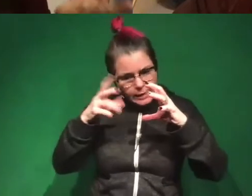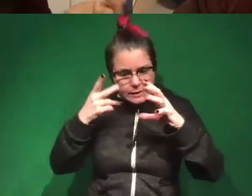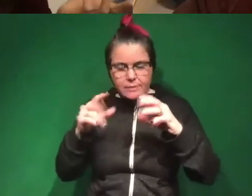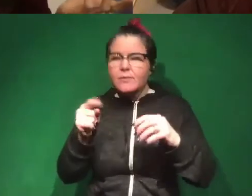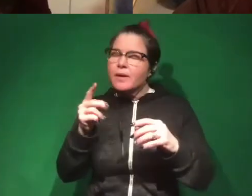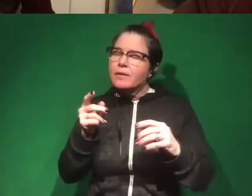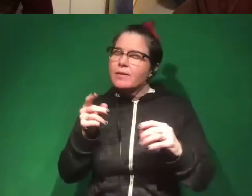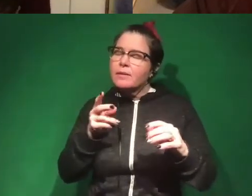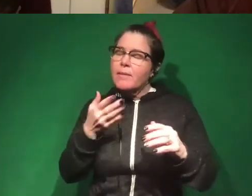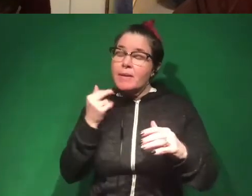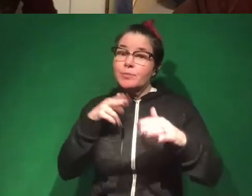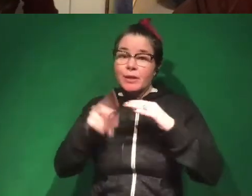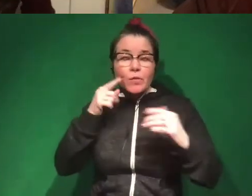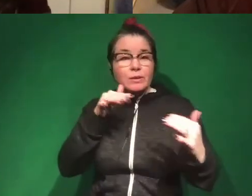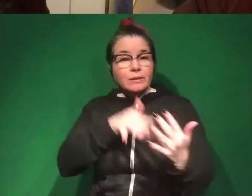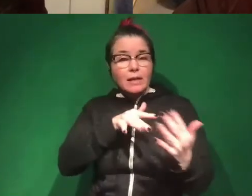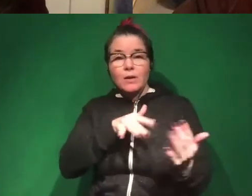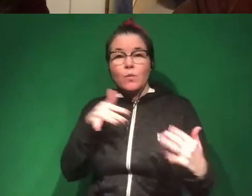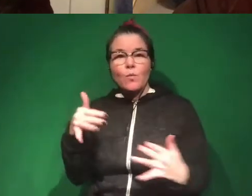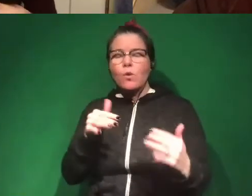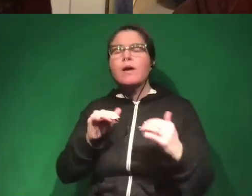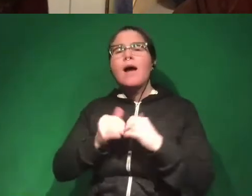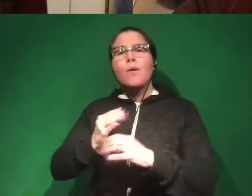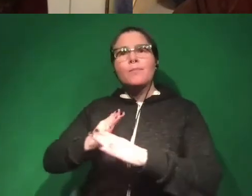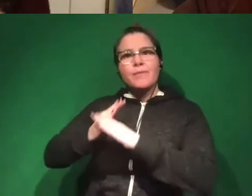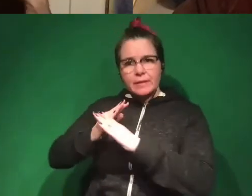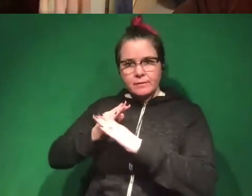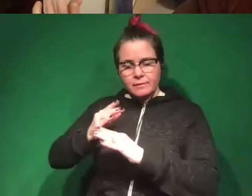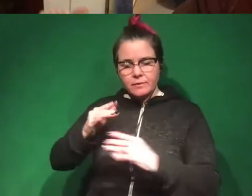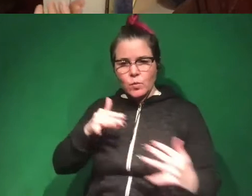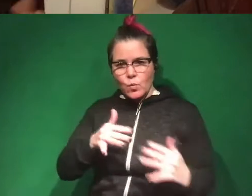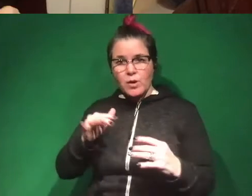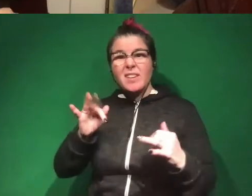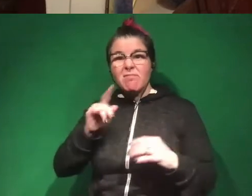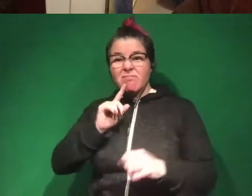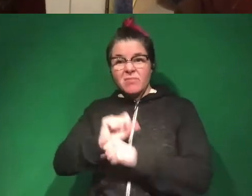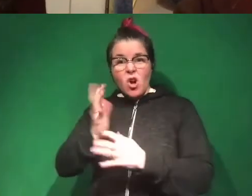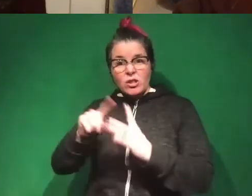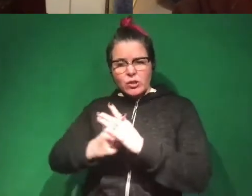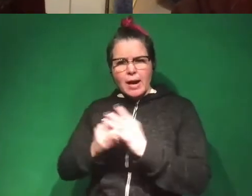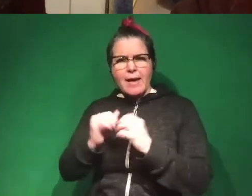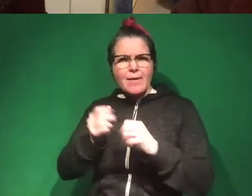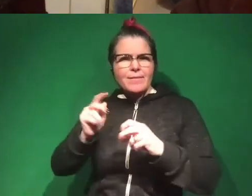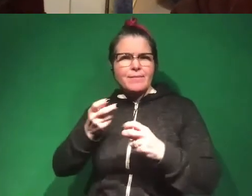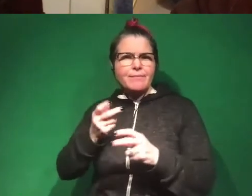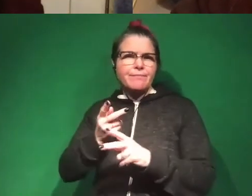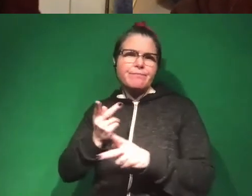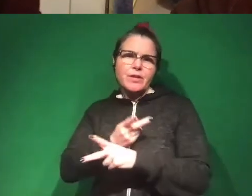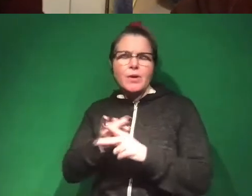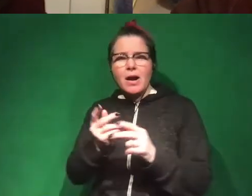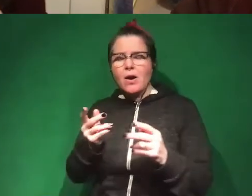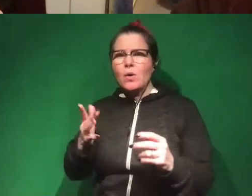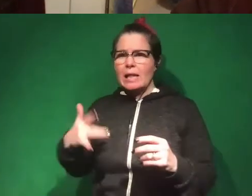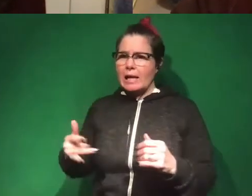something like war is to figure out, well, how can I prevent it? How can I, once a war starts, figure out how to make it more likely to end